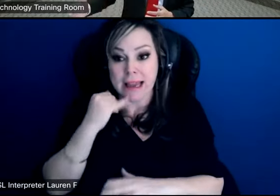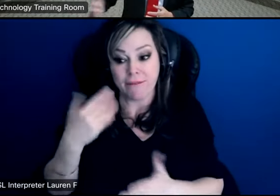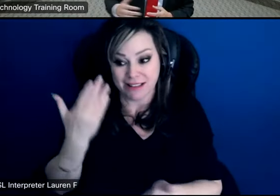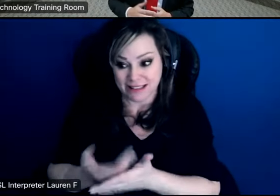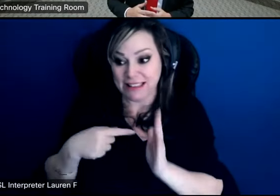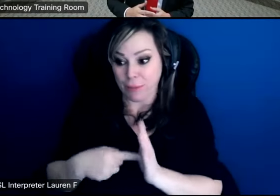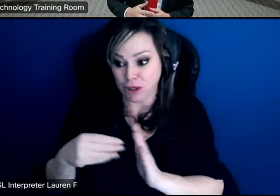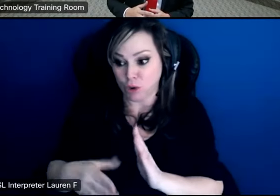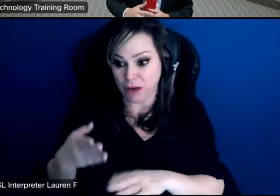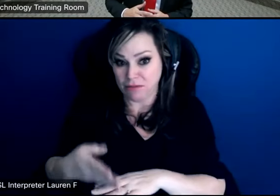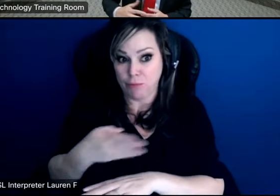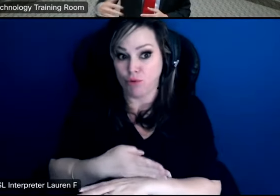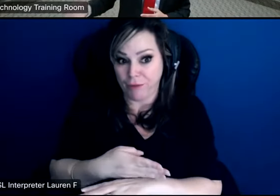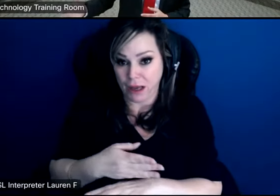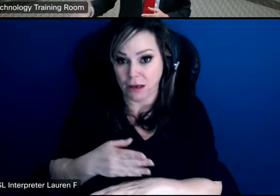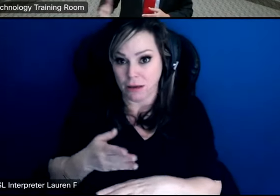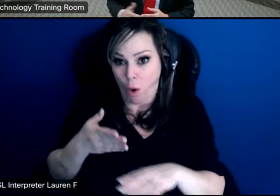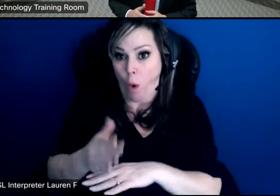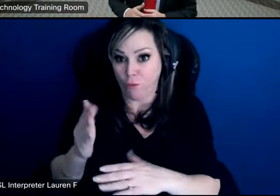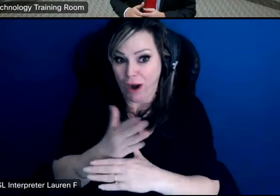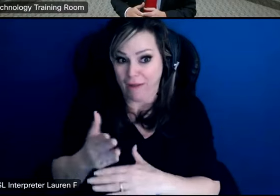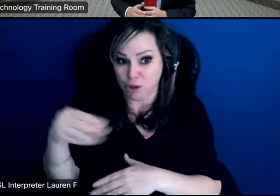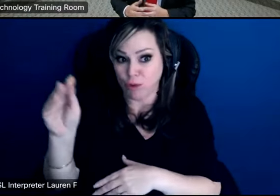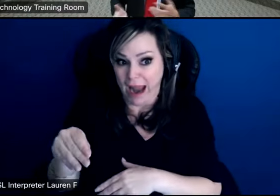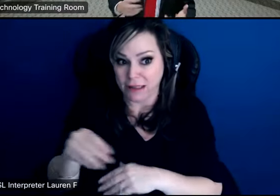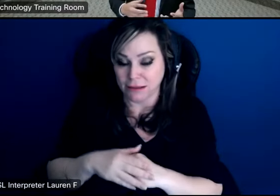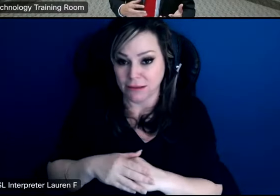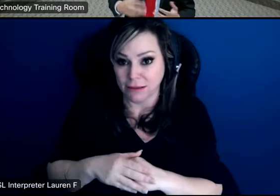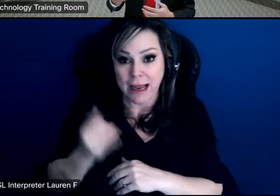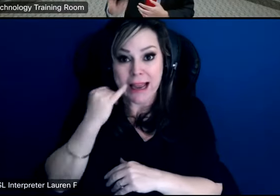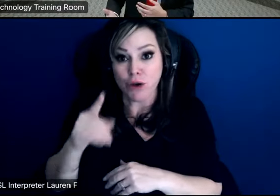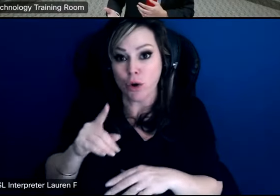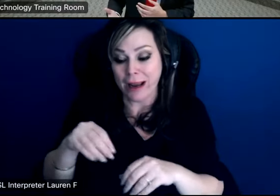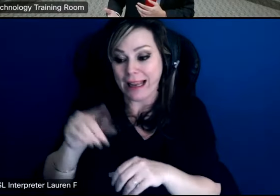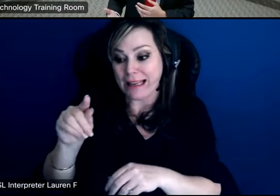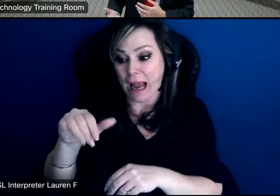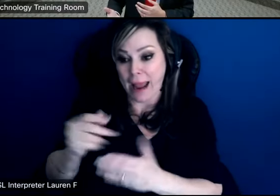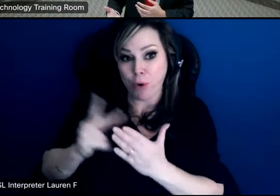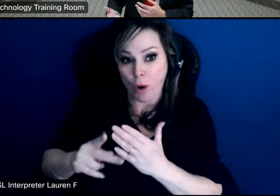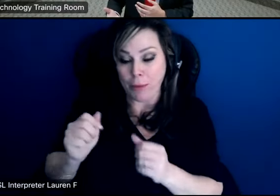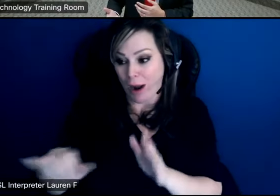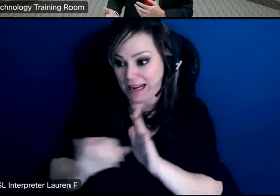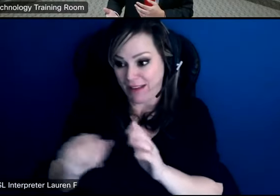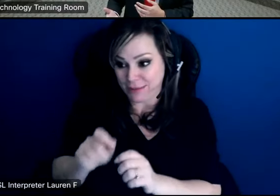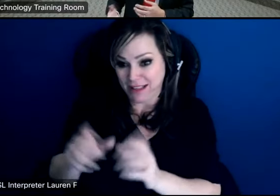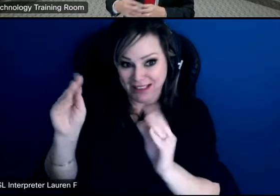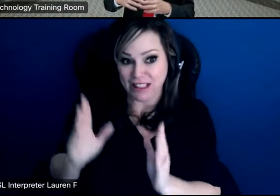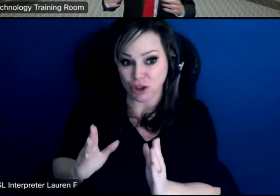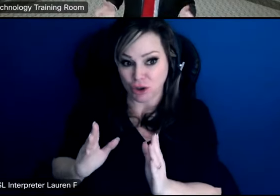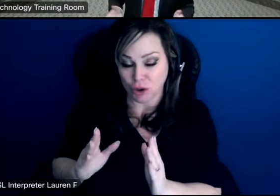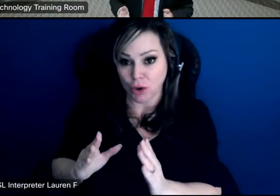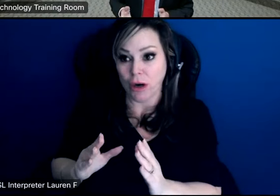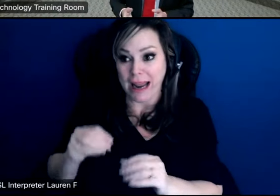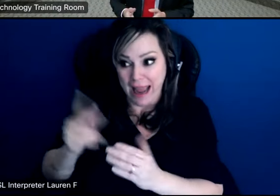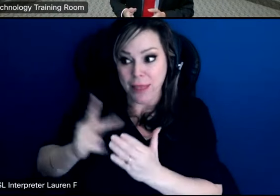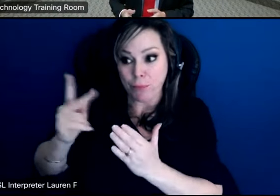students growing at an above average rate if you're in tia you can identify that that teacher within the